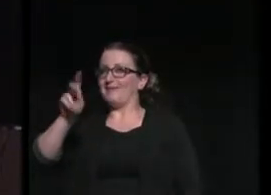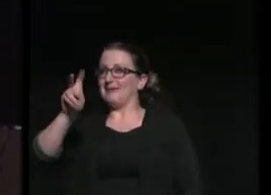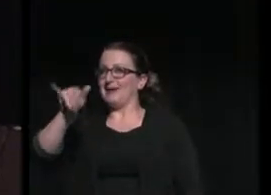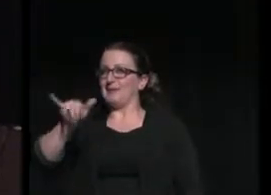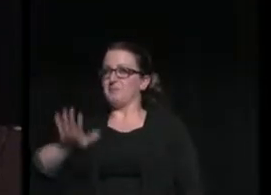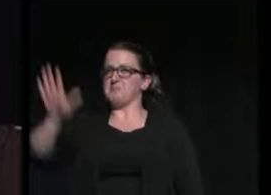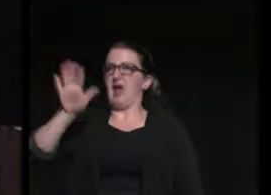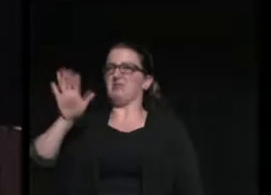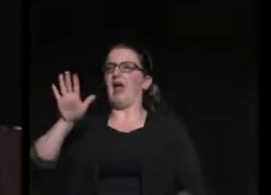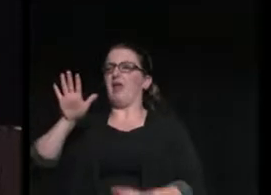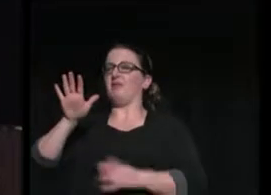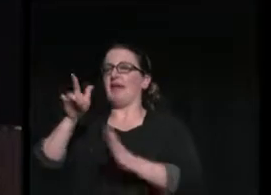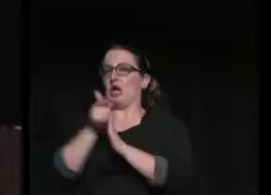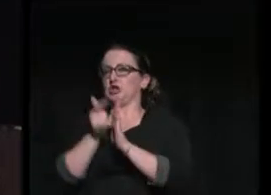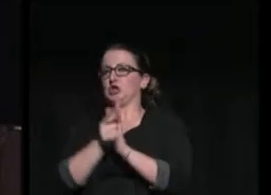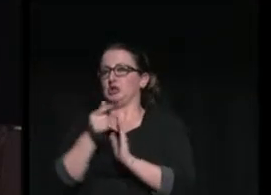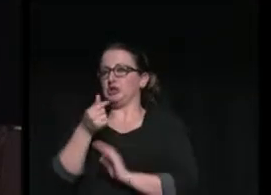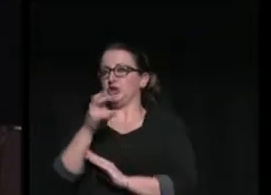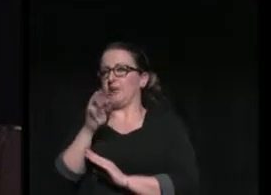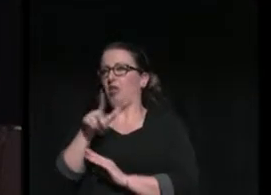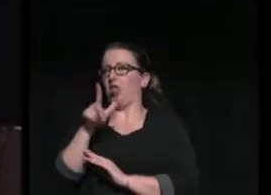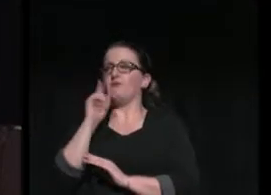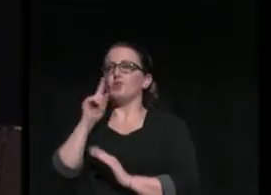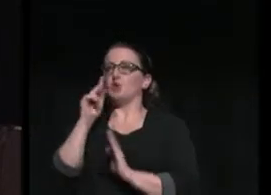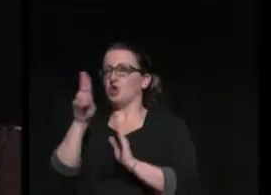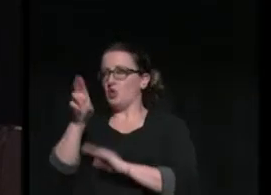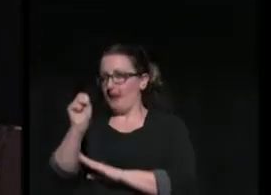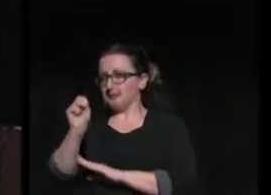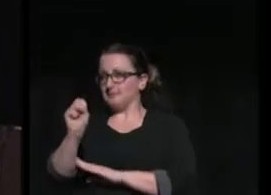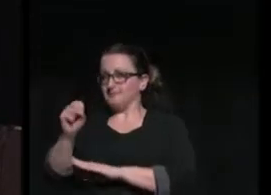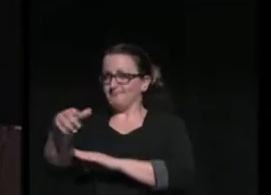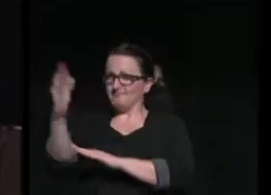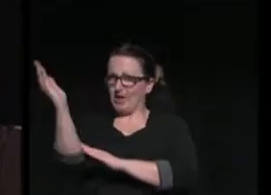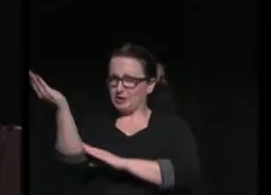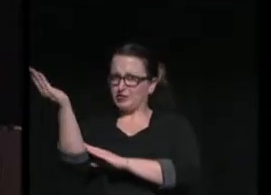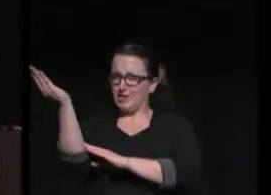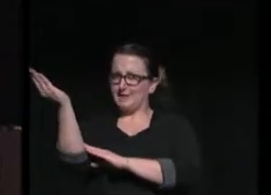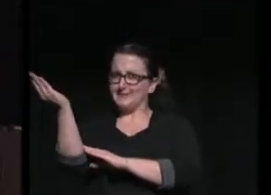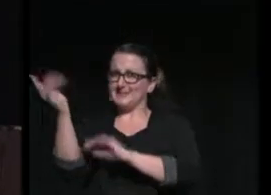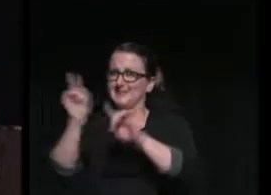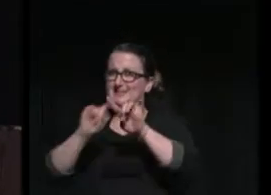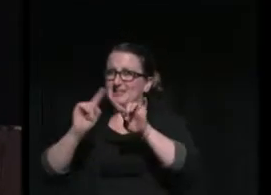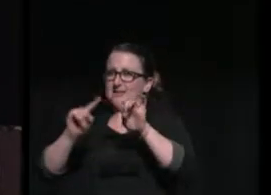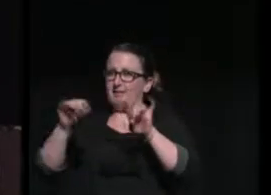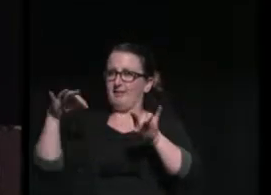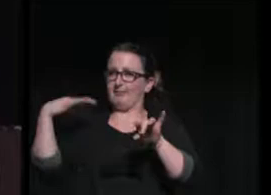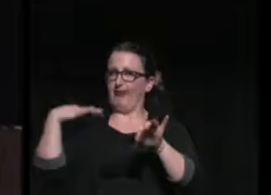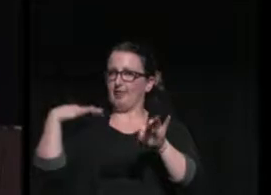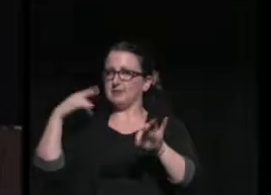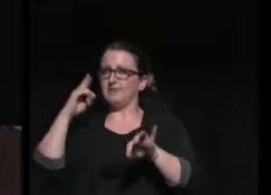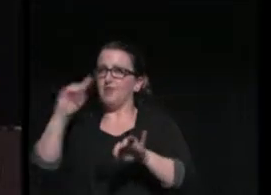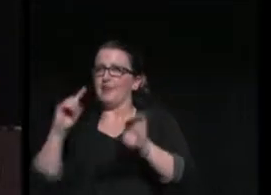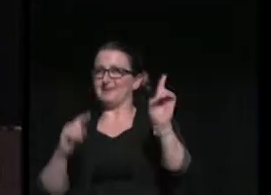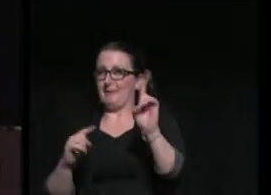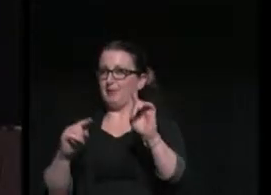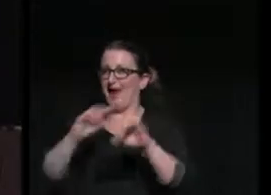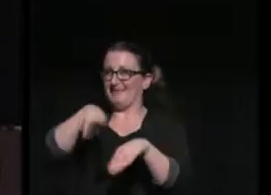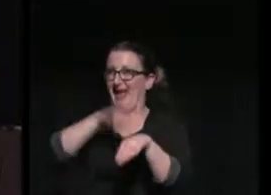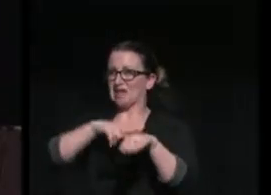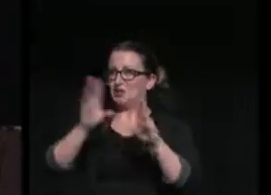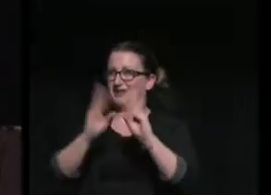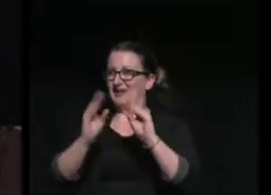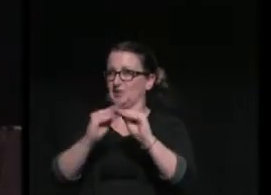of the United States of America, addressed the delegates to the Democratic National Convention, which was meeting here